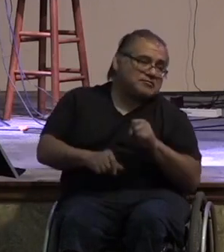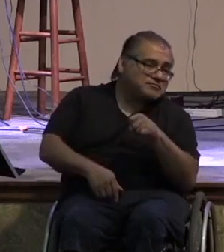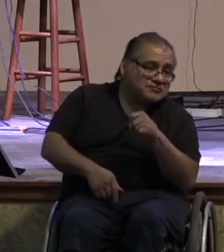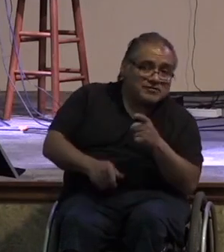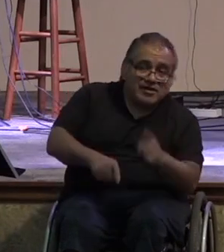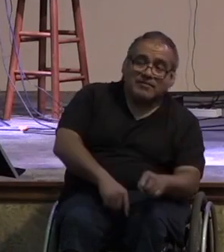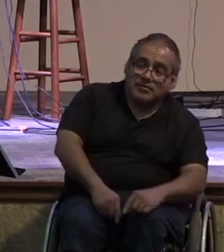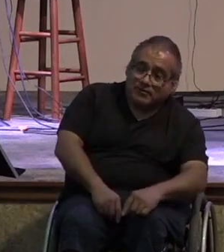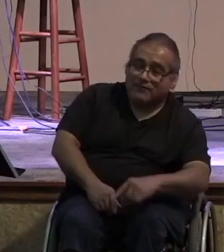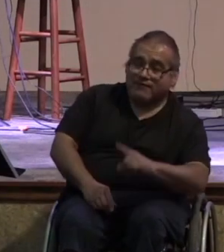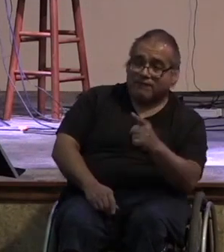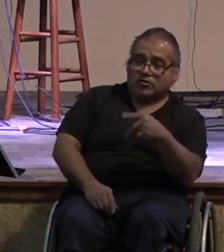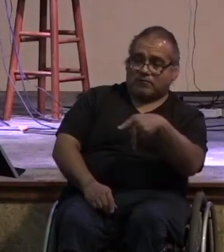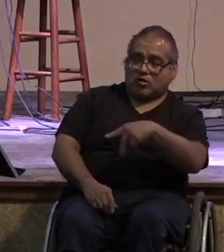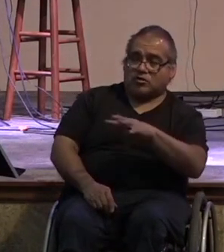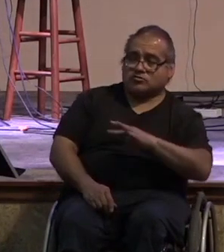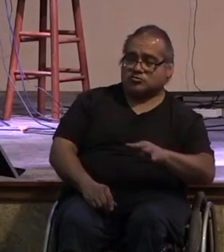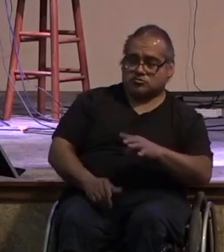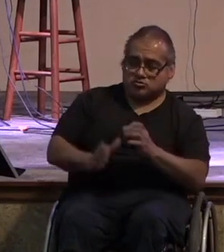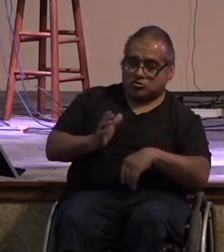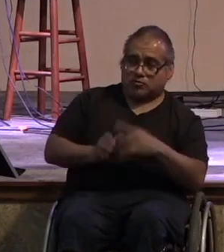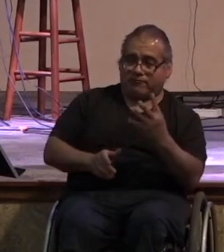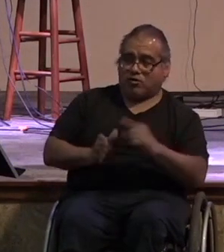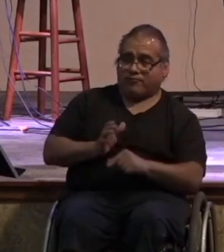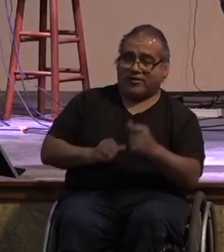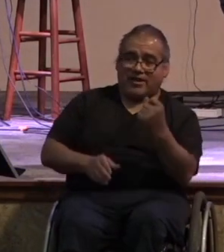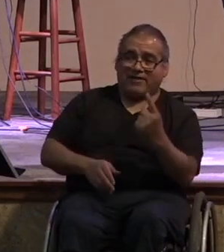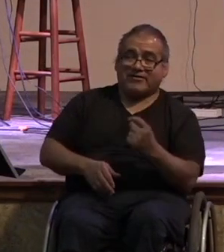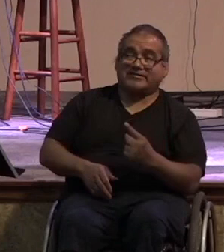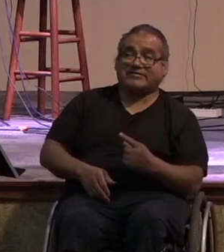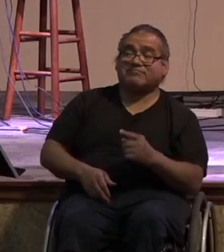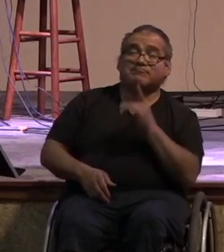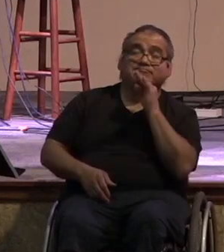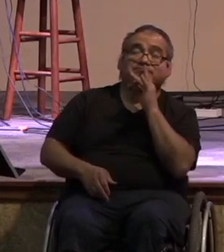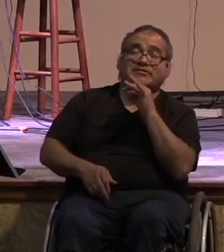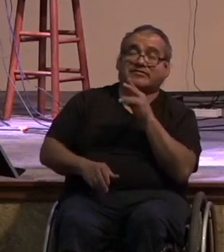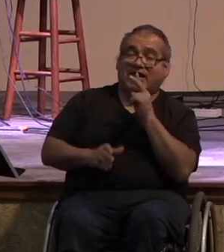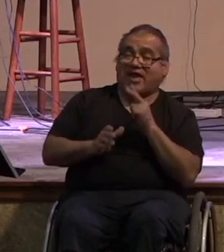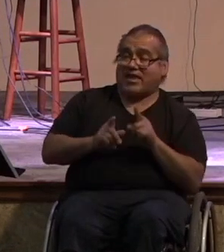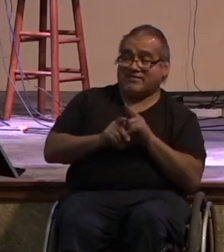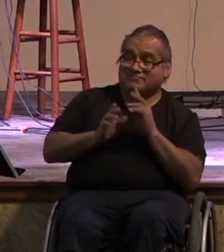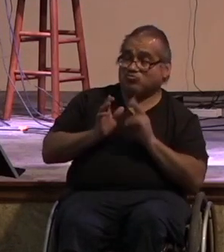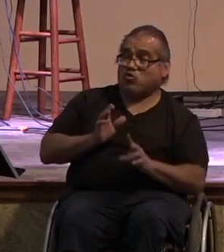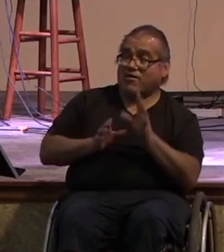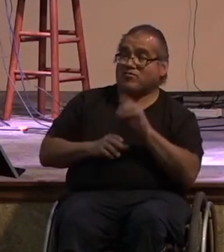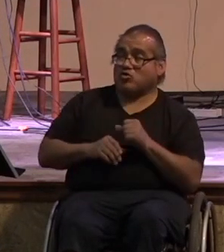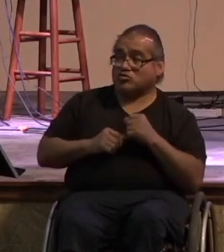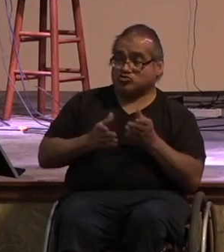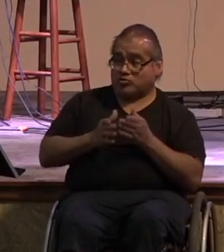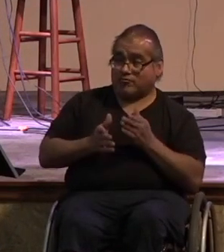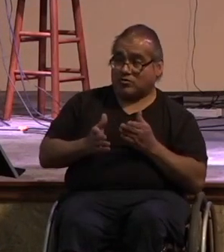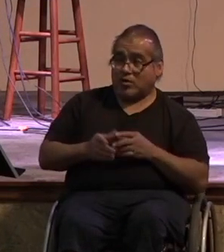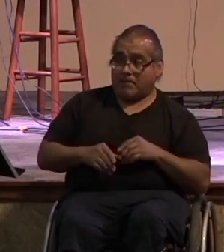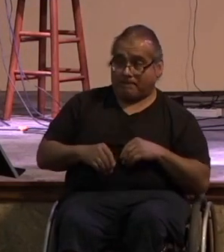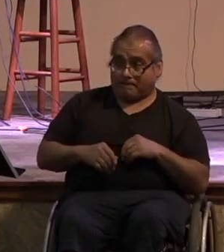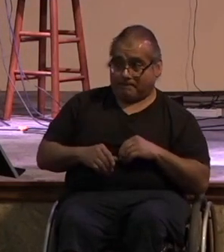peter 4 11 again whoever speaks is one who speaks oracles of god whoever serves and serves by the strength that god supplies